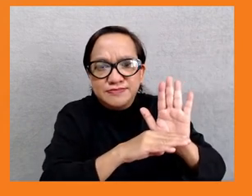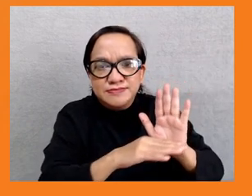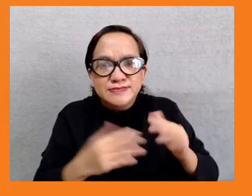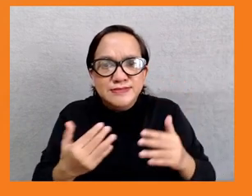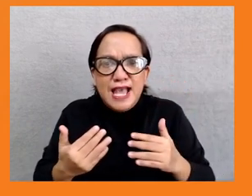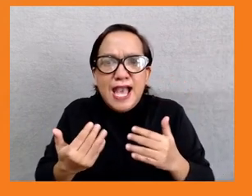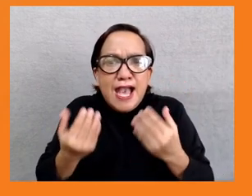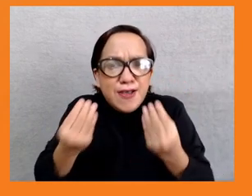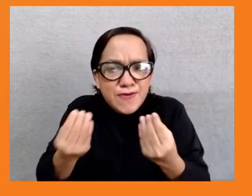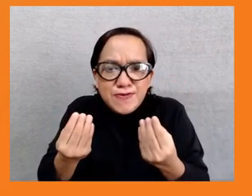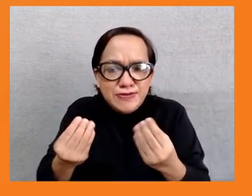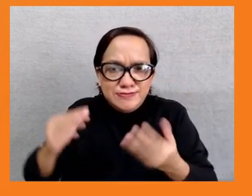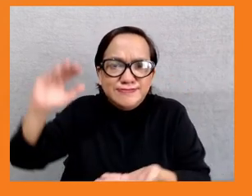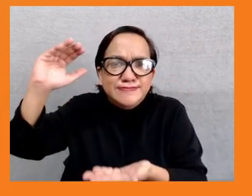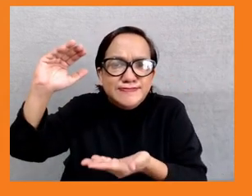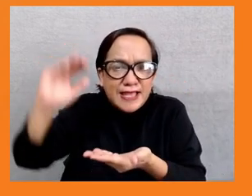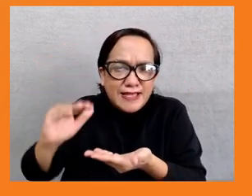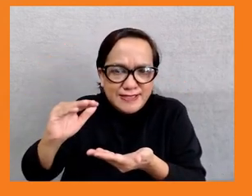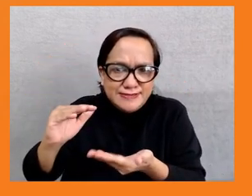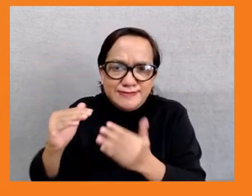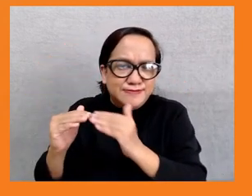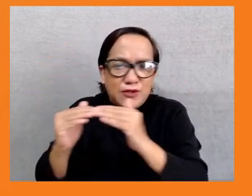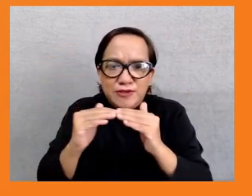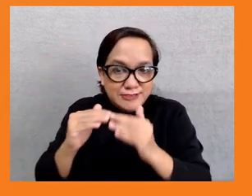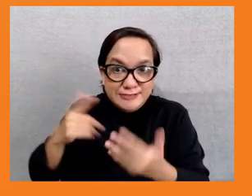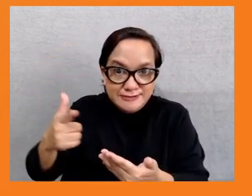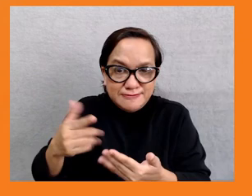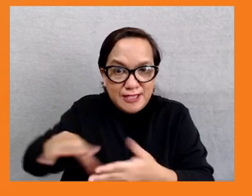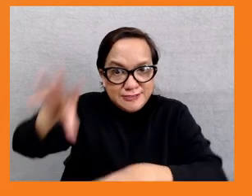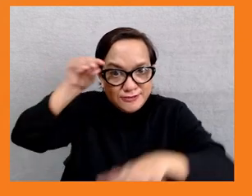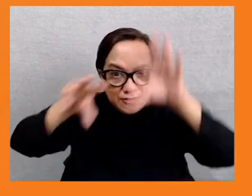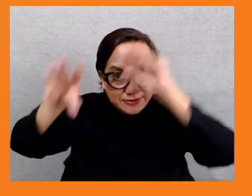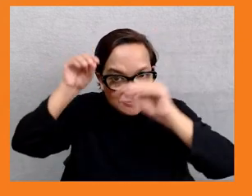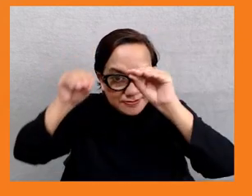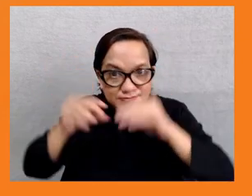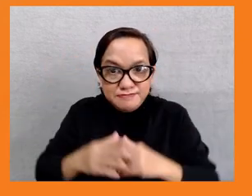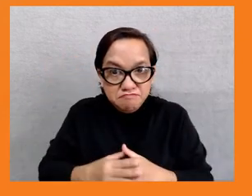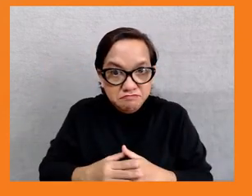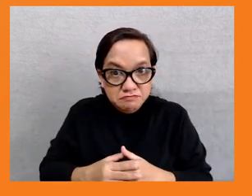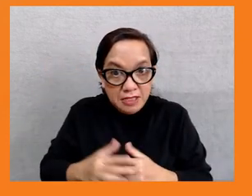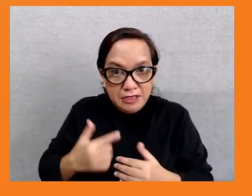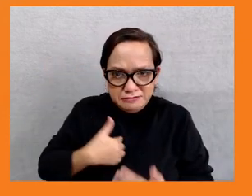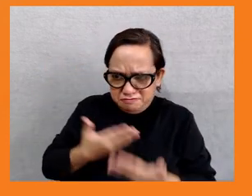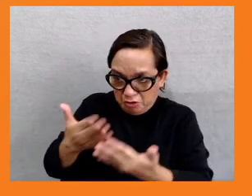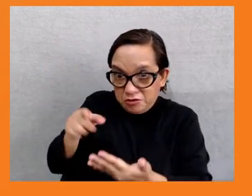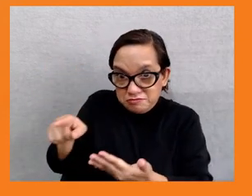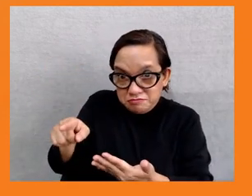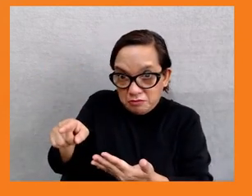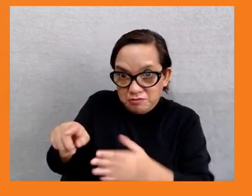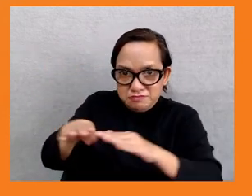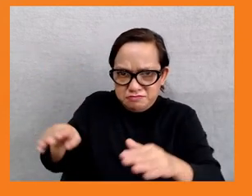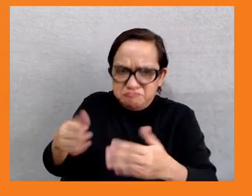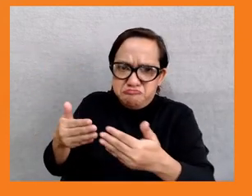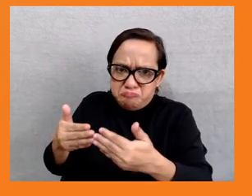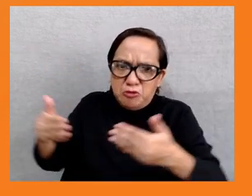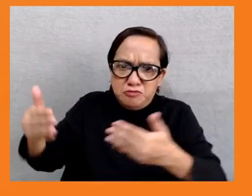we recommend that schools consolidate their curriculum to focus on the essential skills, to do many